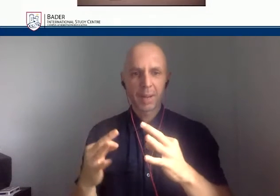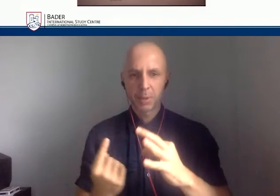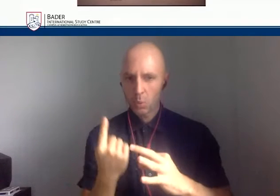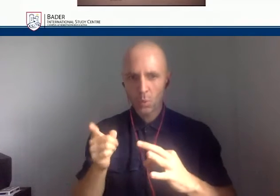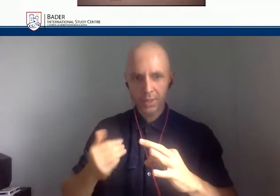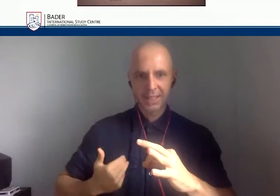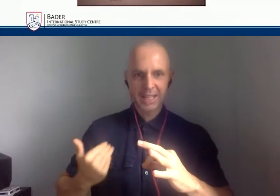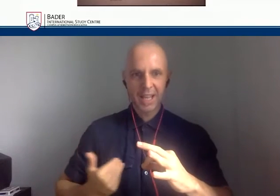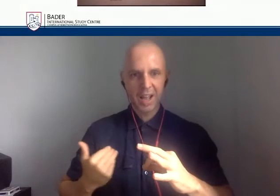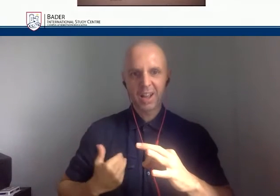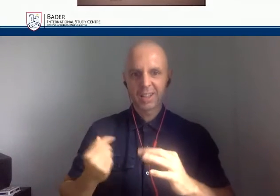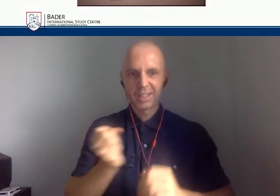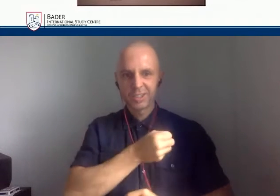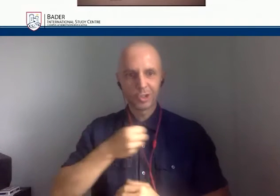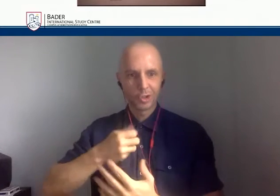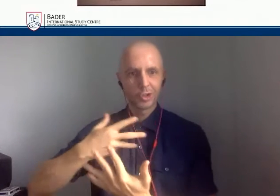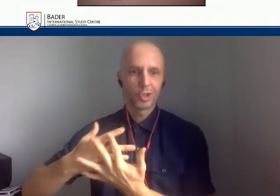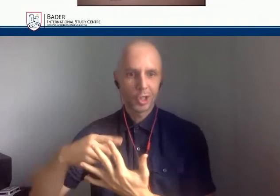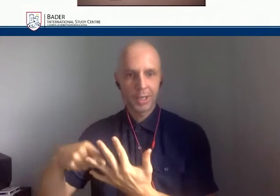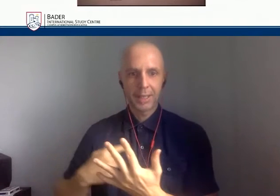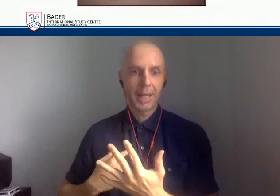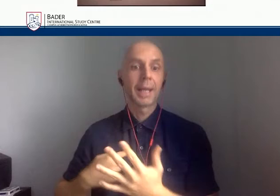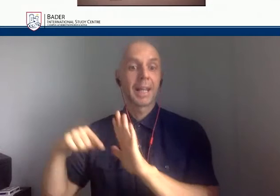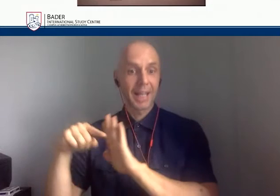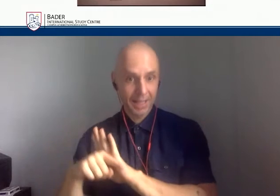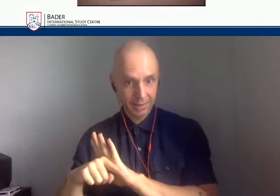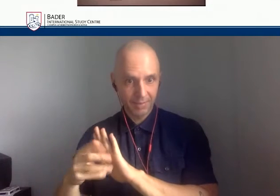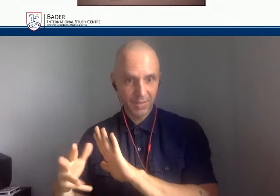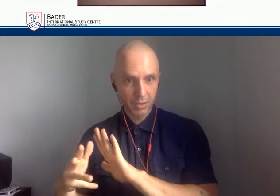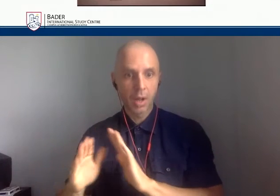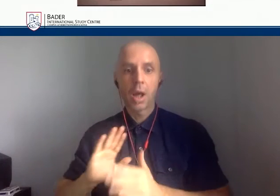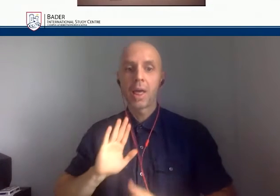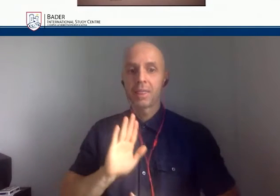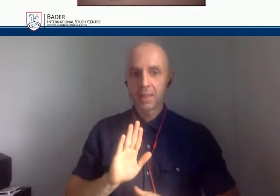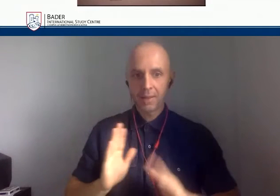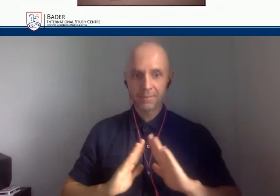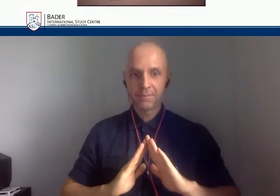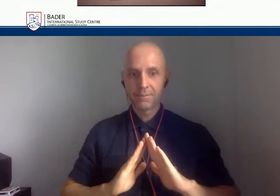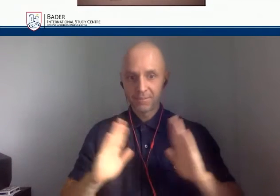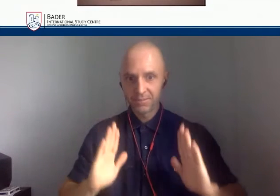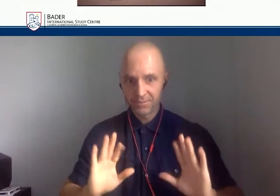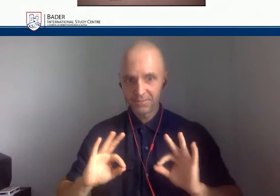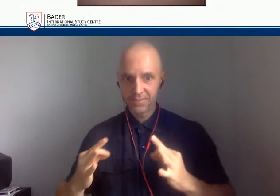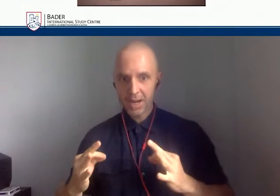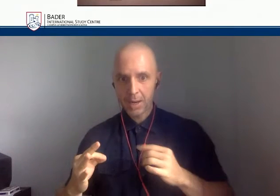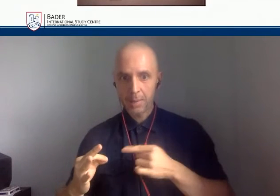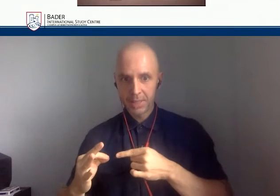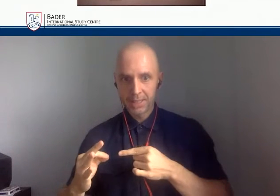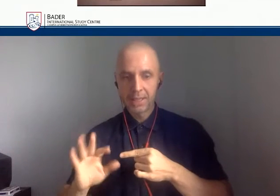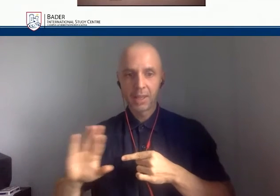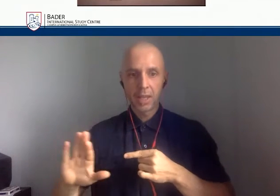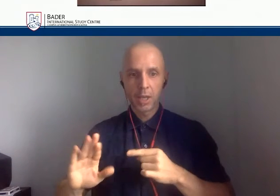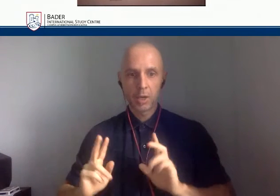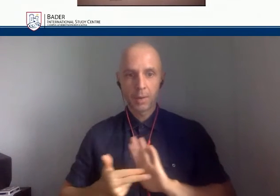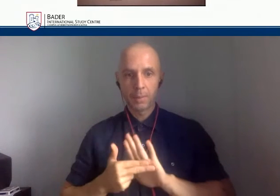executed and the house and all of its titles were taken away. And for 20 years, the family was still living in the house but